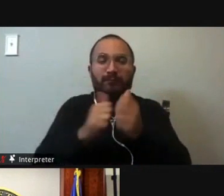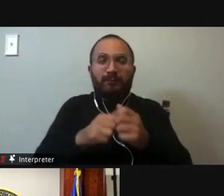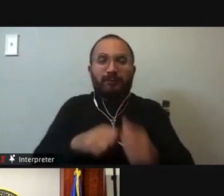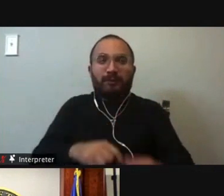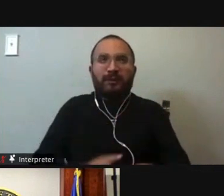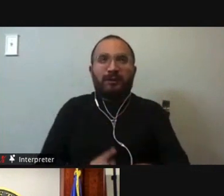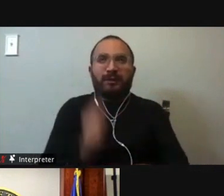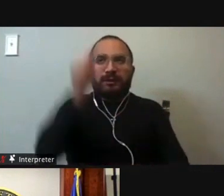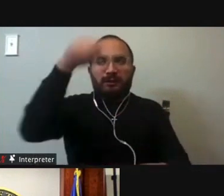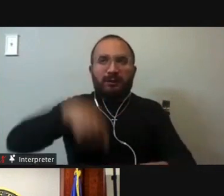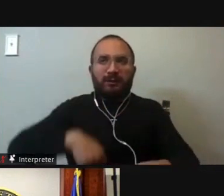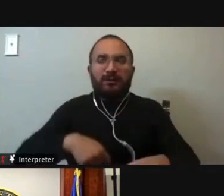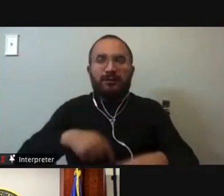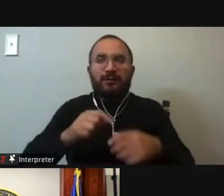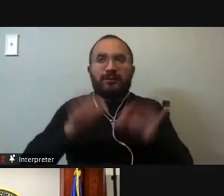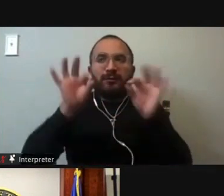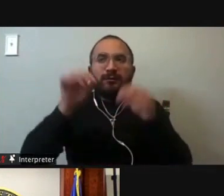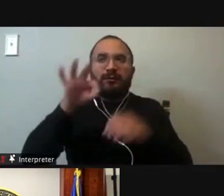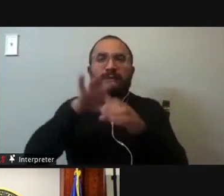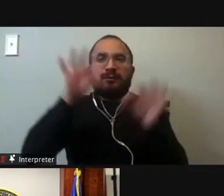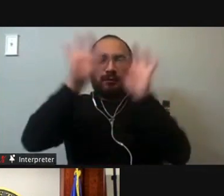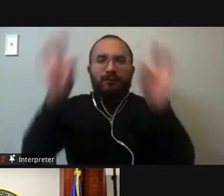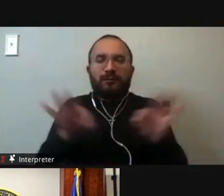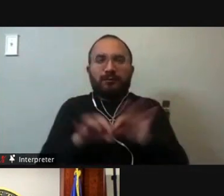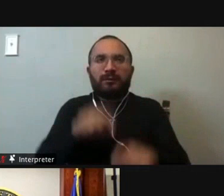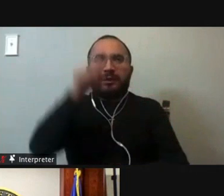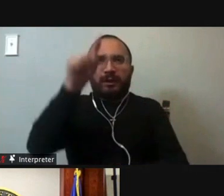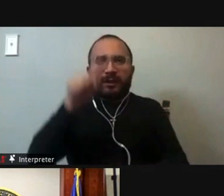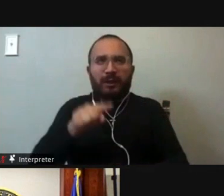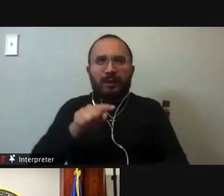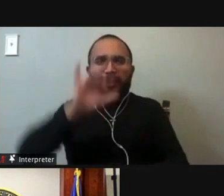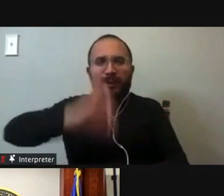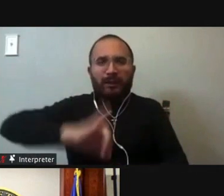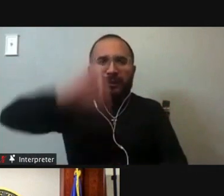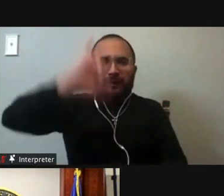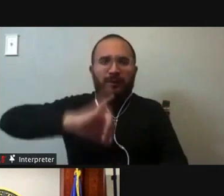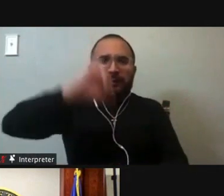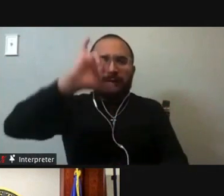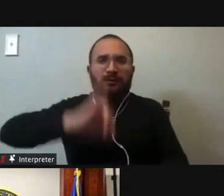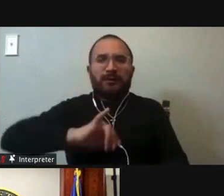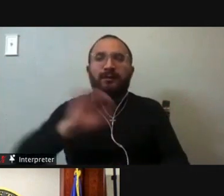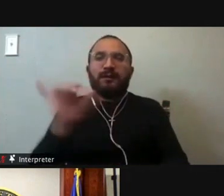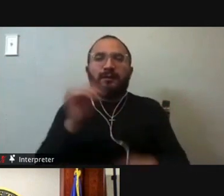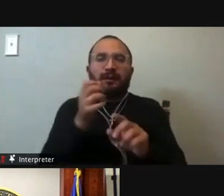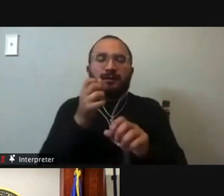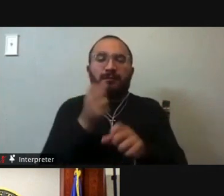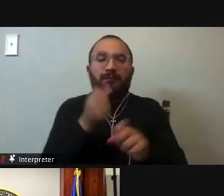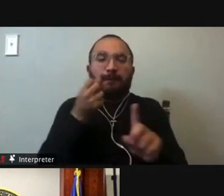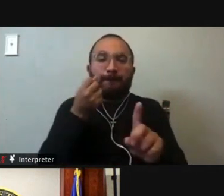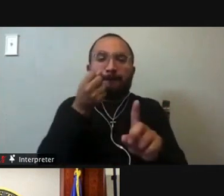and the ballot share offered by each county, not to mention the level of voter apathy that varies between